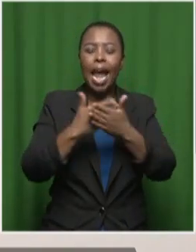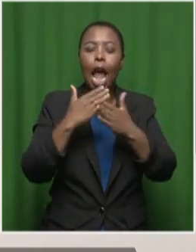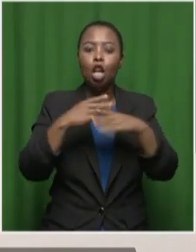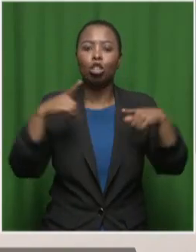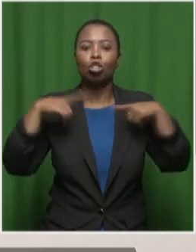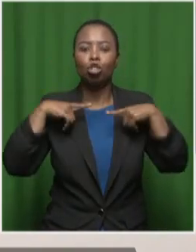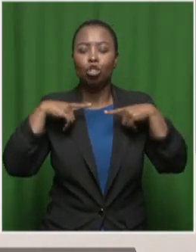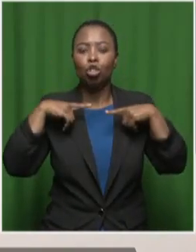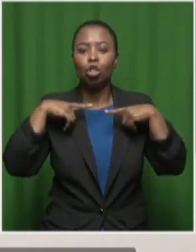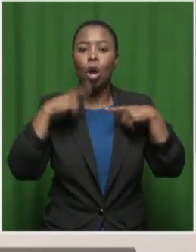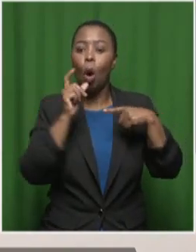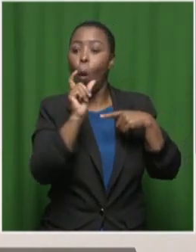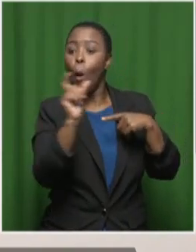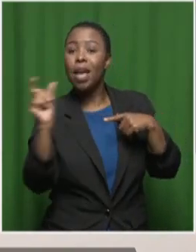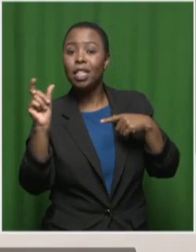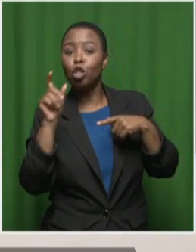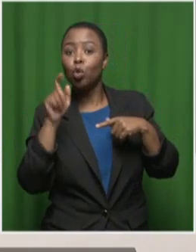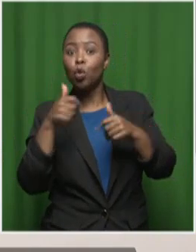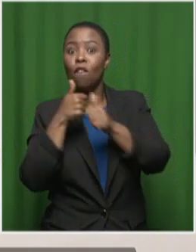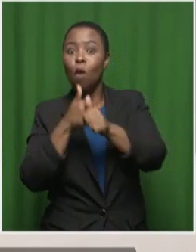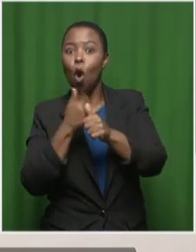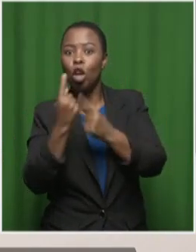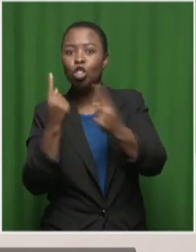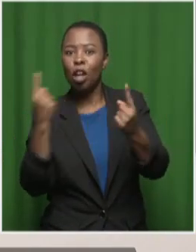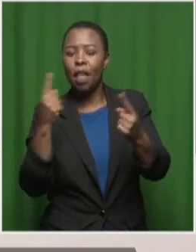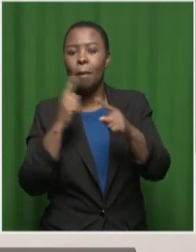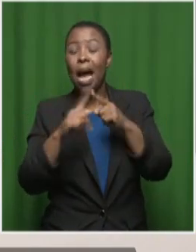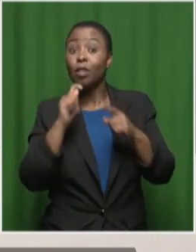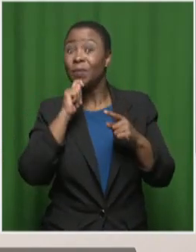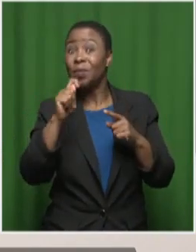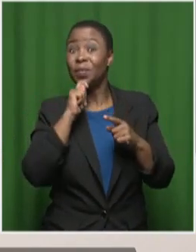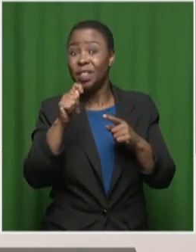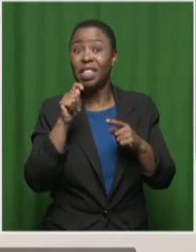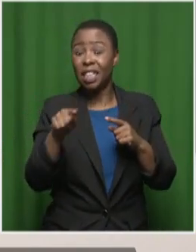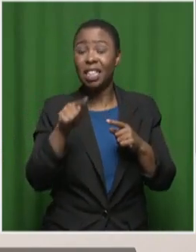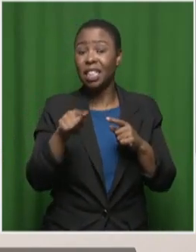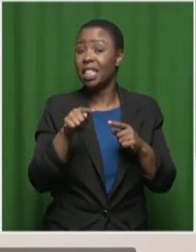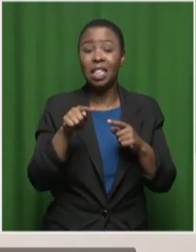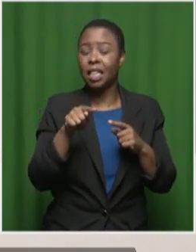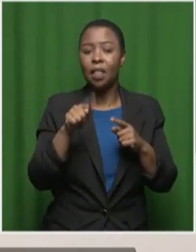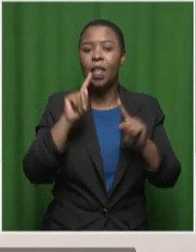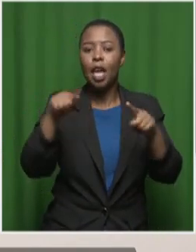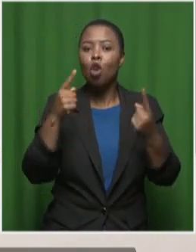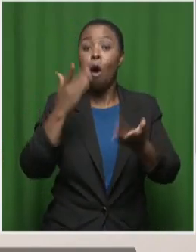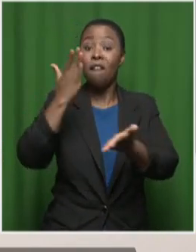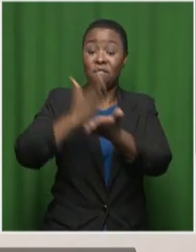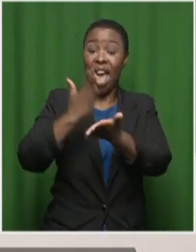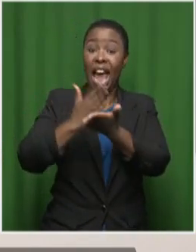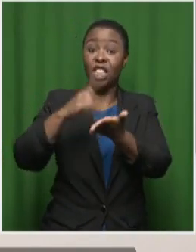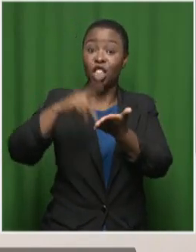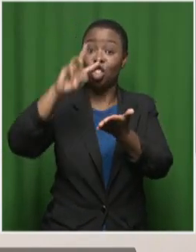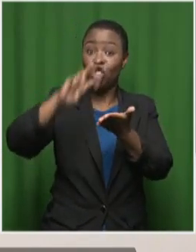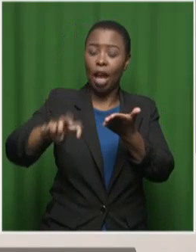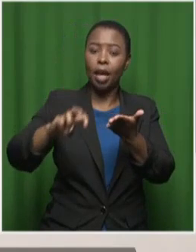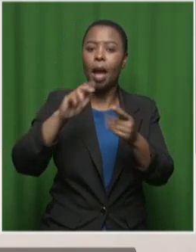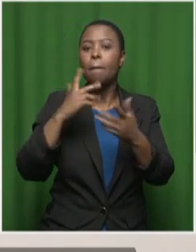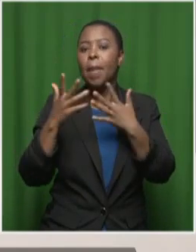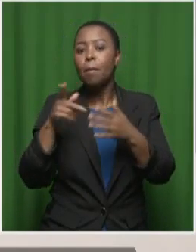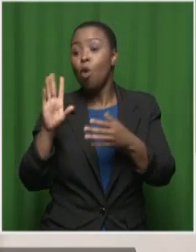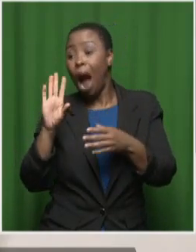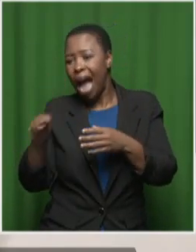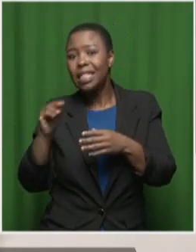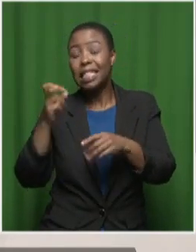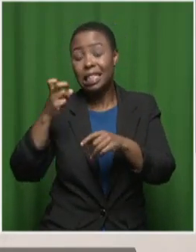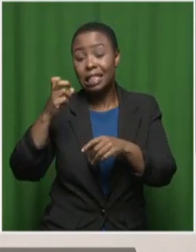words that should follow each other, but they're not fact models. They can't fact check for you unless you ask them to double check the fact.